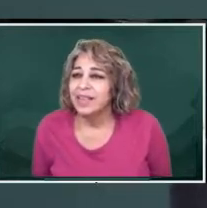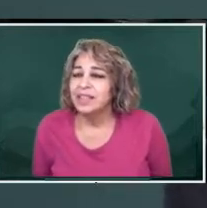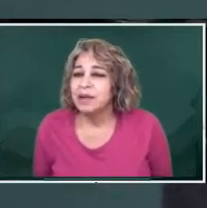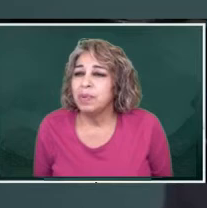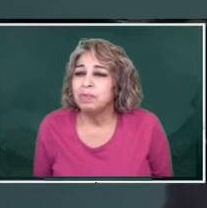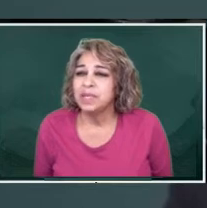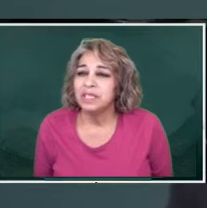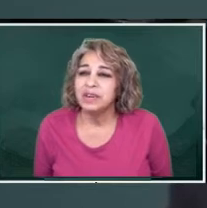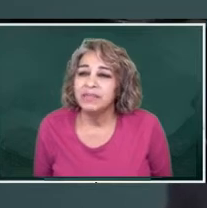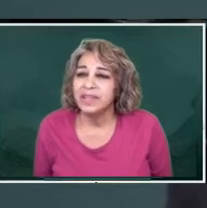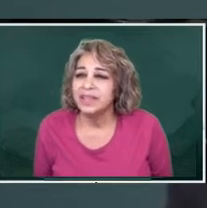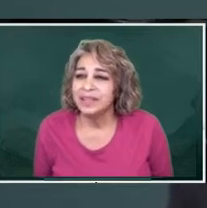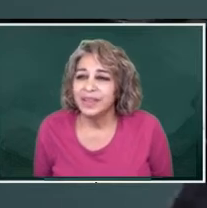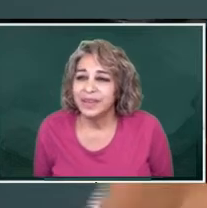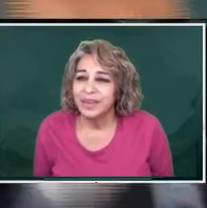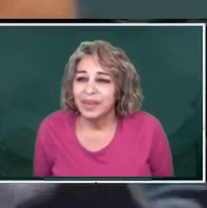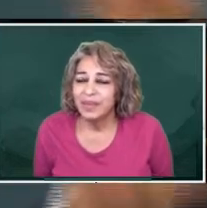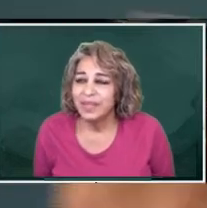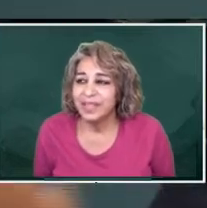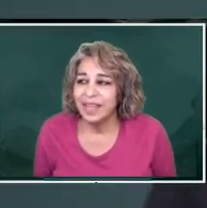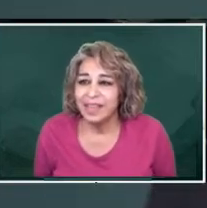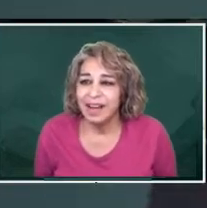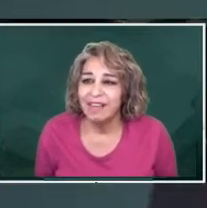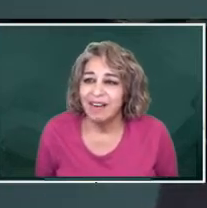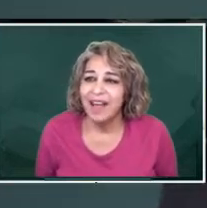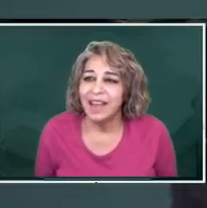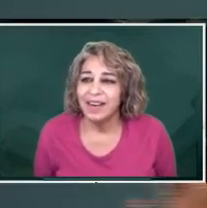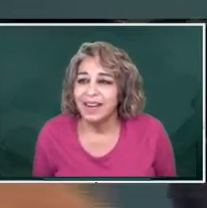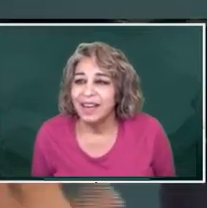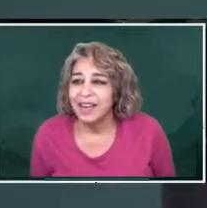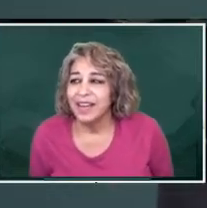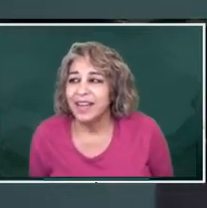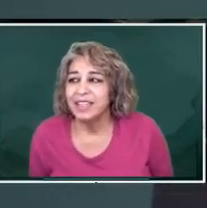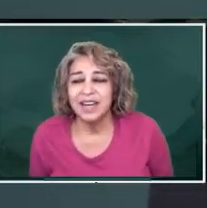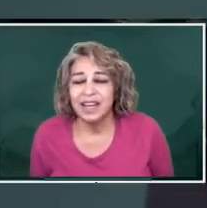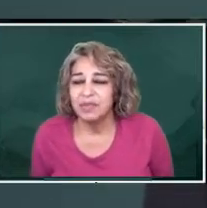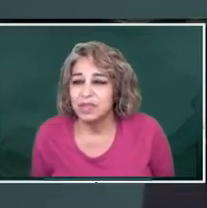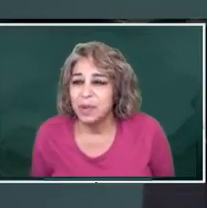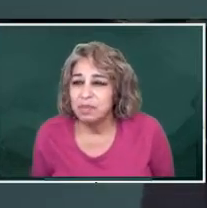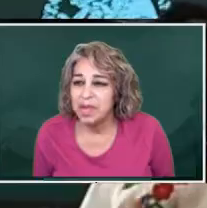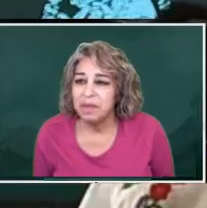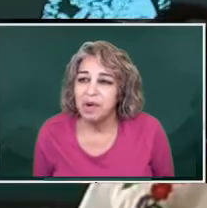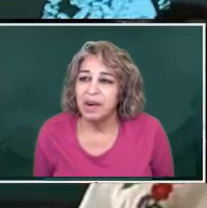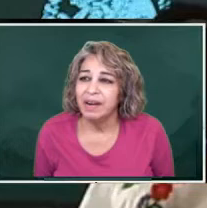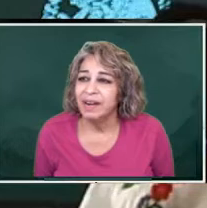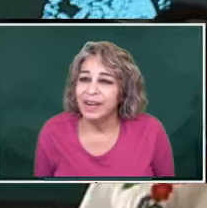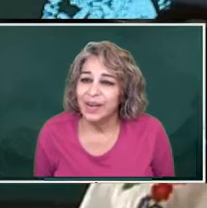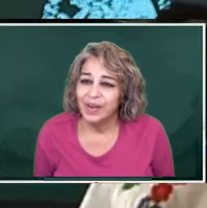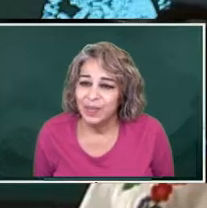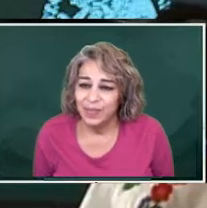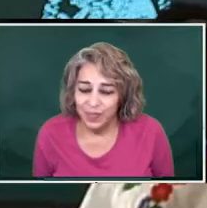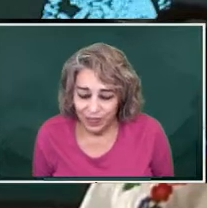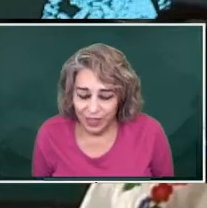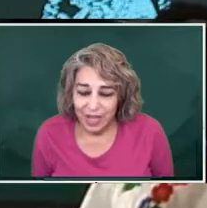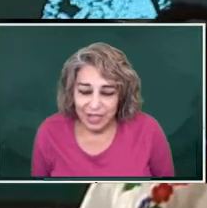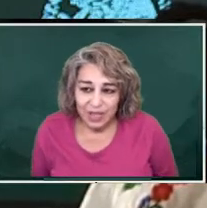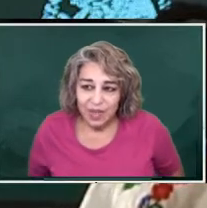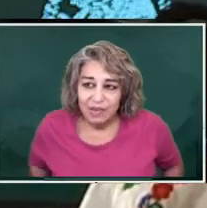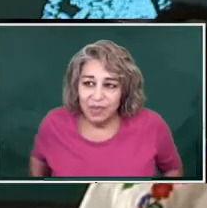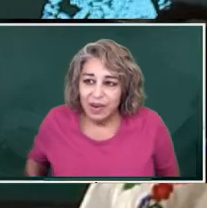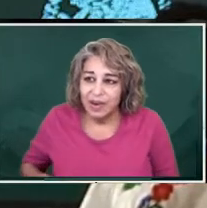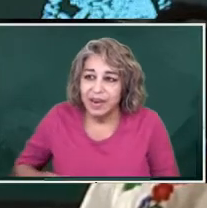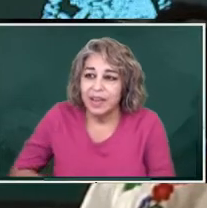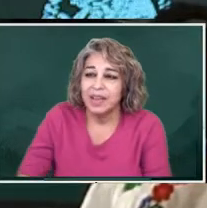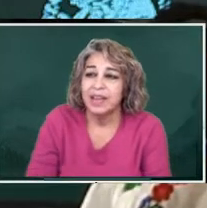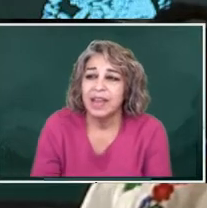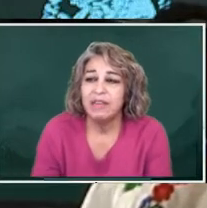Then that public servant would say, all right, he's not going to respect me anymore. So